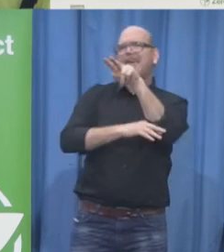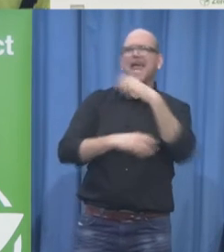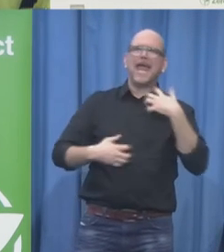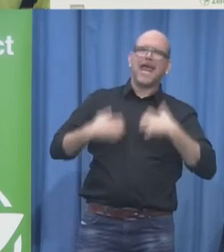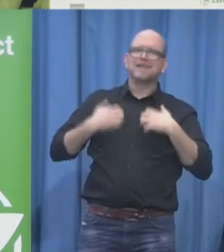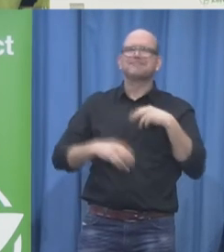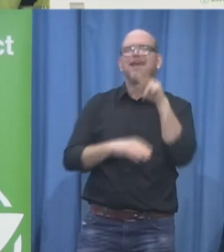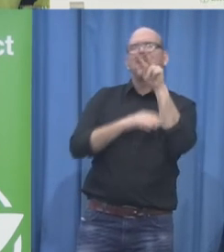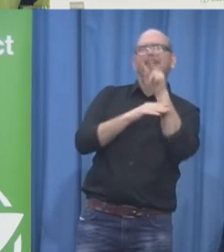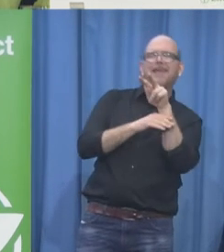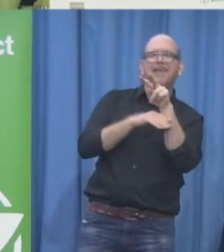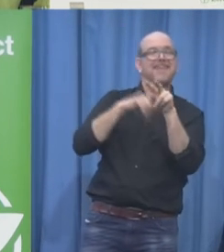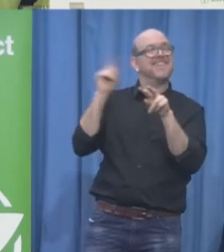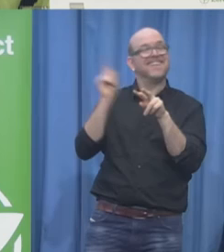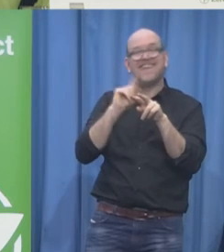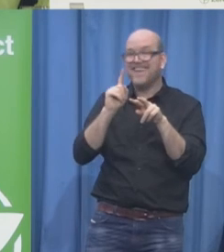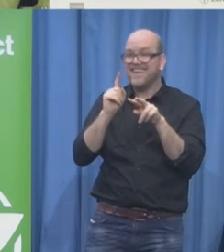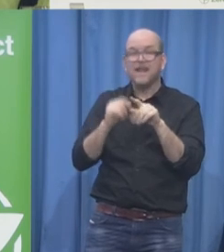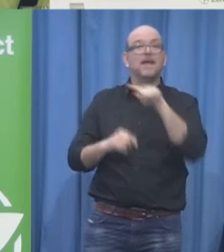to make the difference